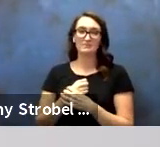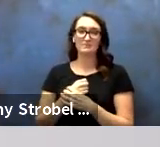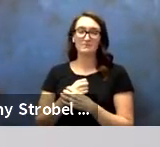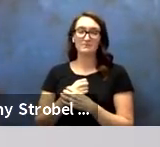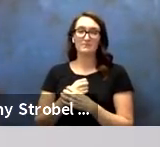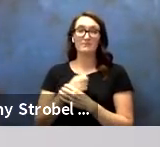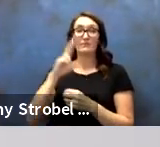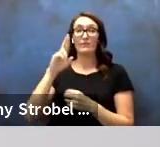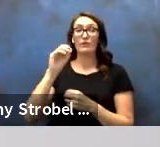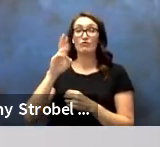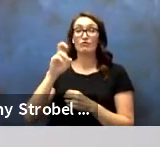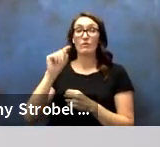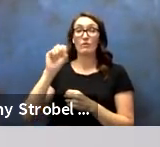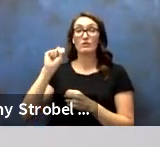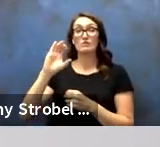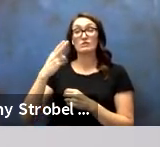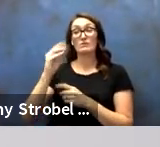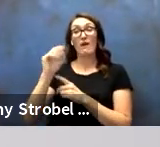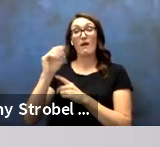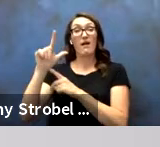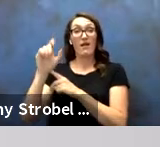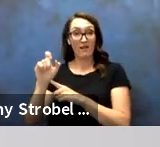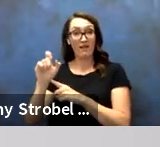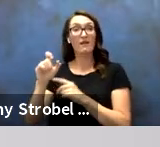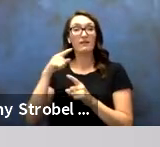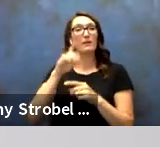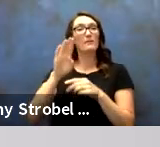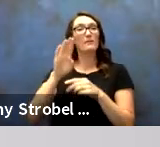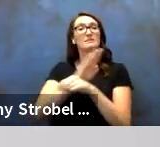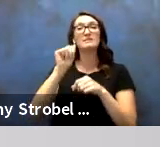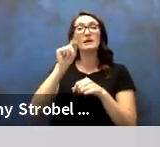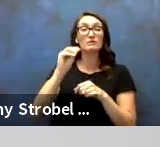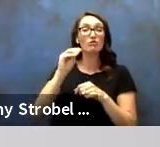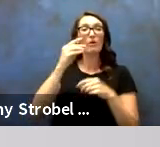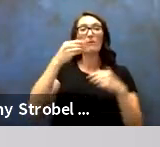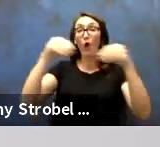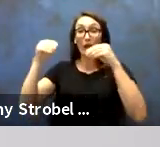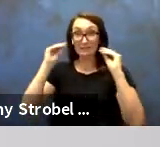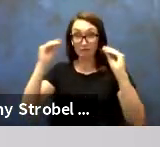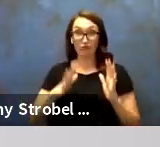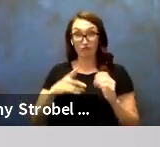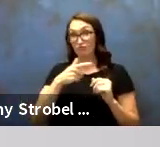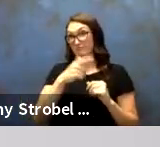Robert Schmally, Business Administration and Marketing Instructor, 15 years.